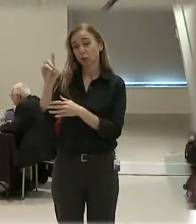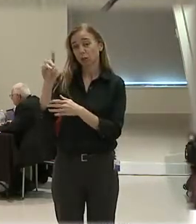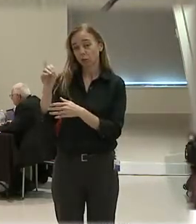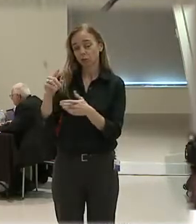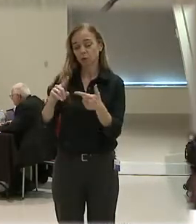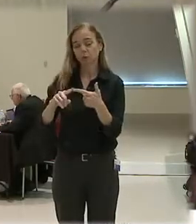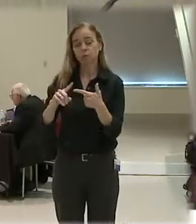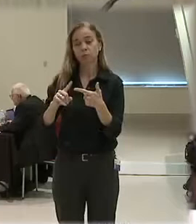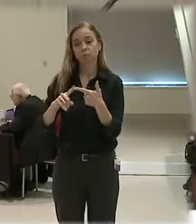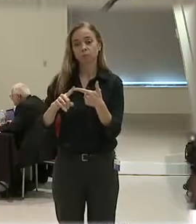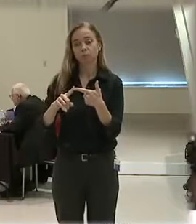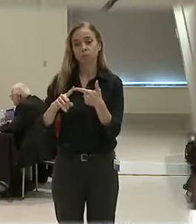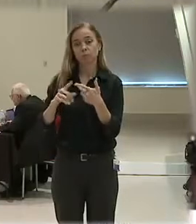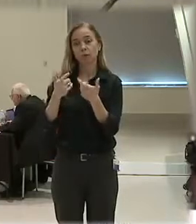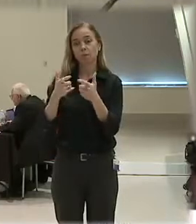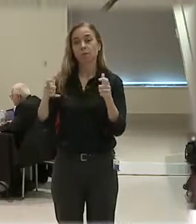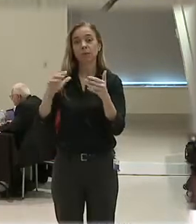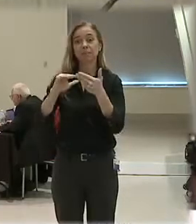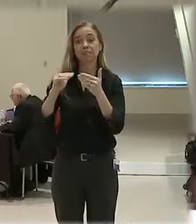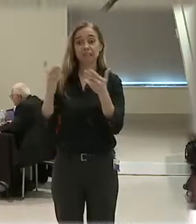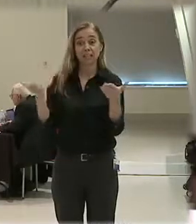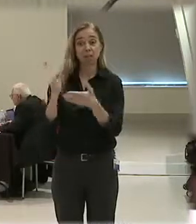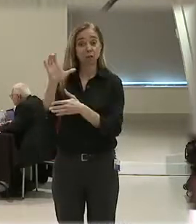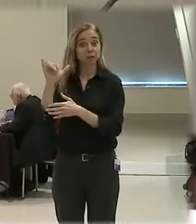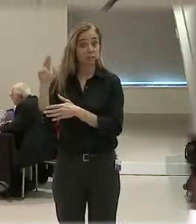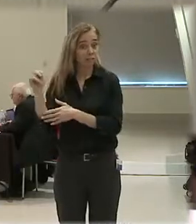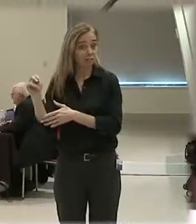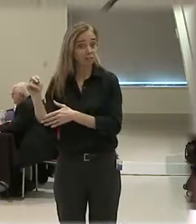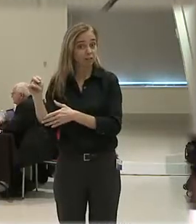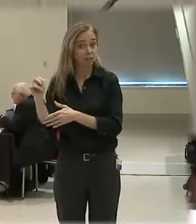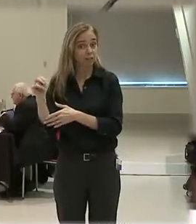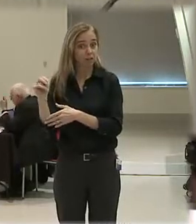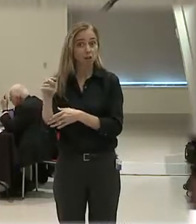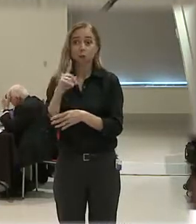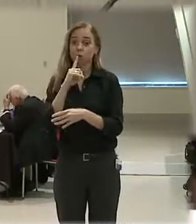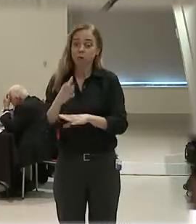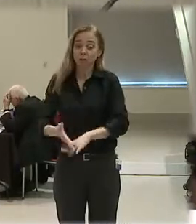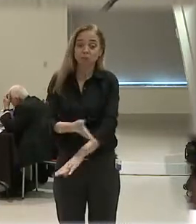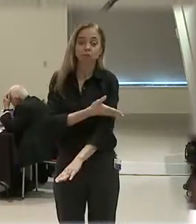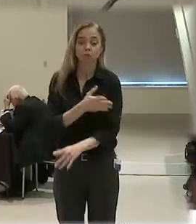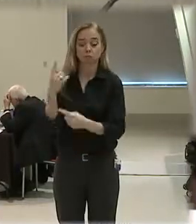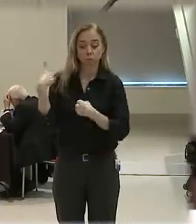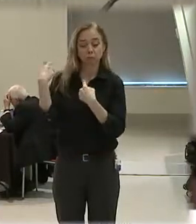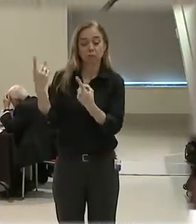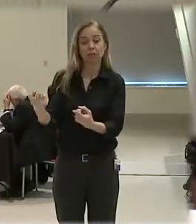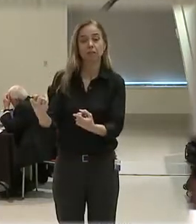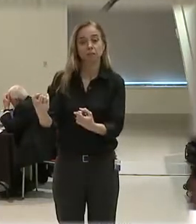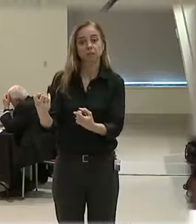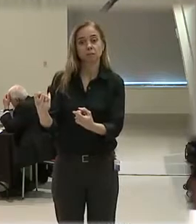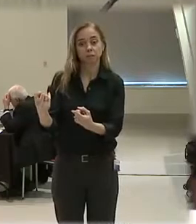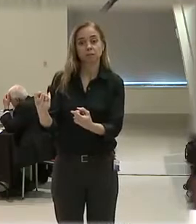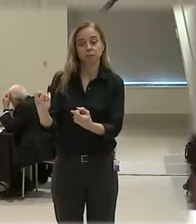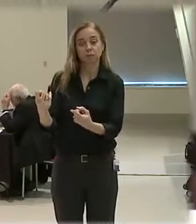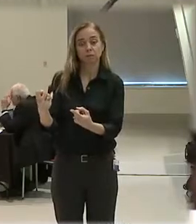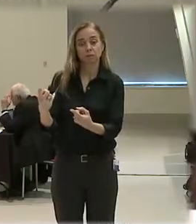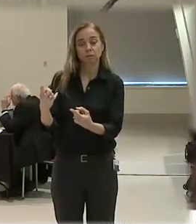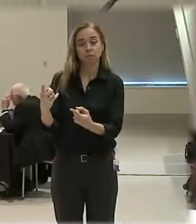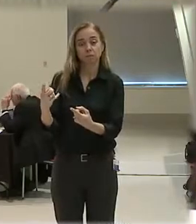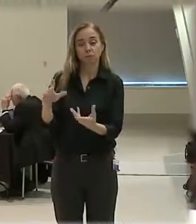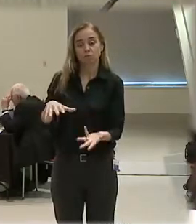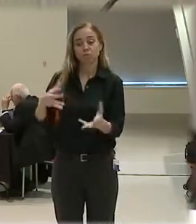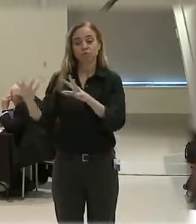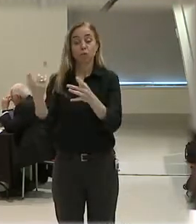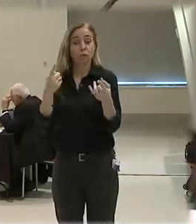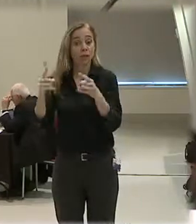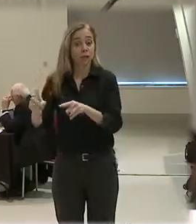One is the big city would be here in Cincinnati. They've made a lot of strides since the, you know, the unrest that